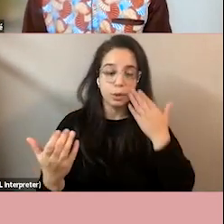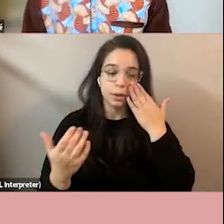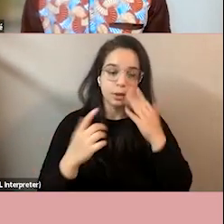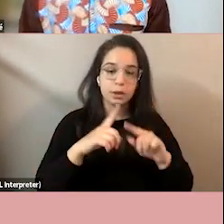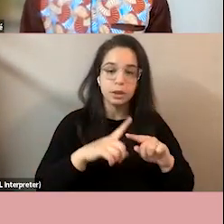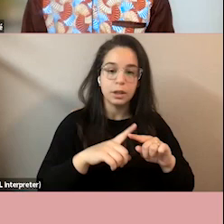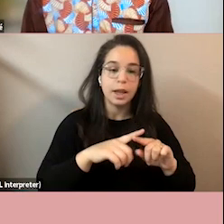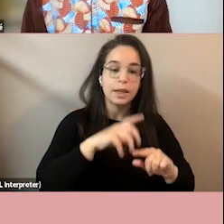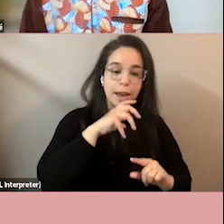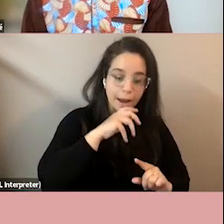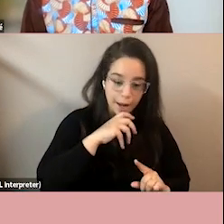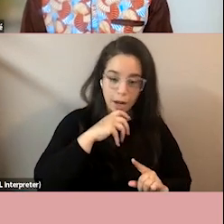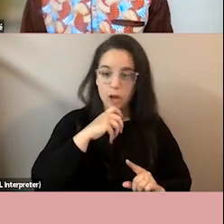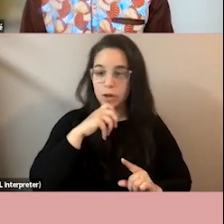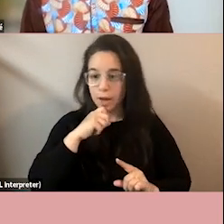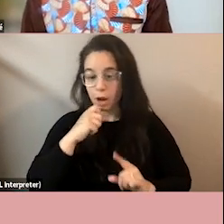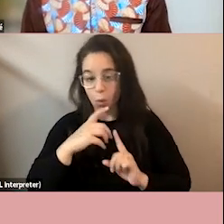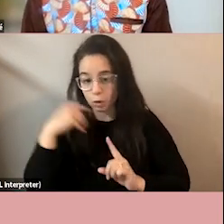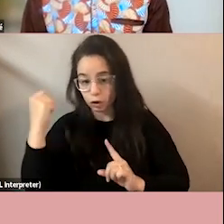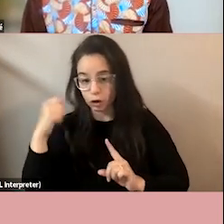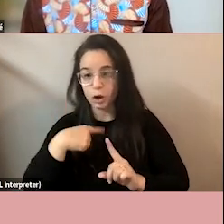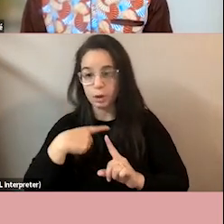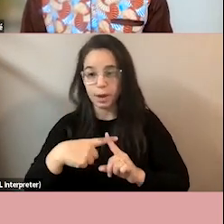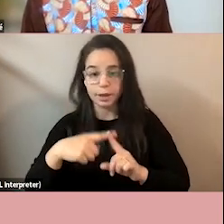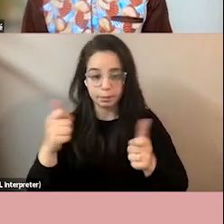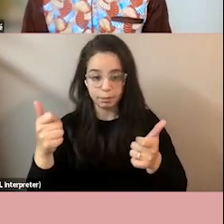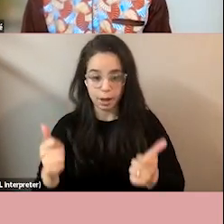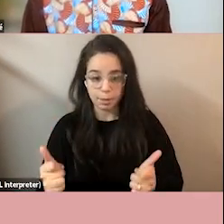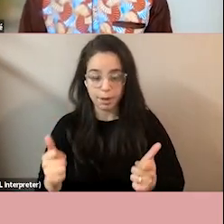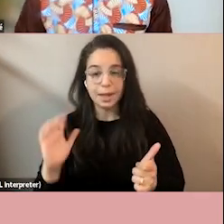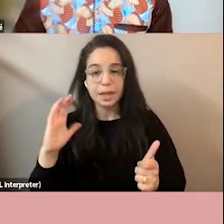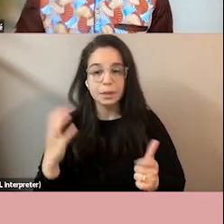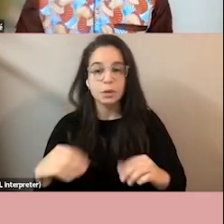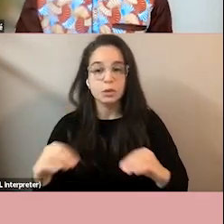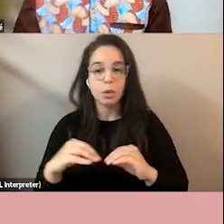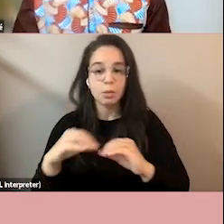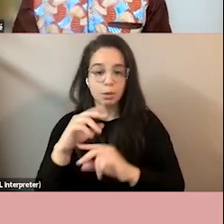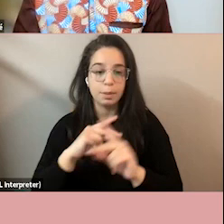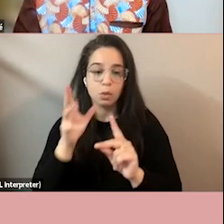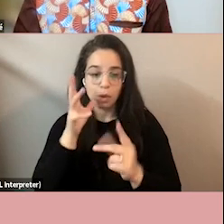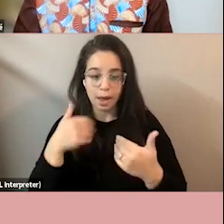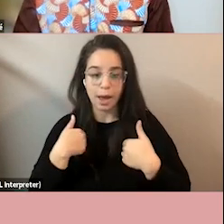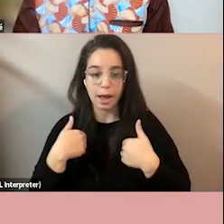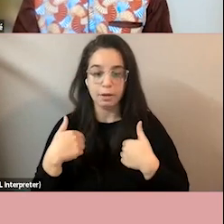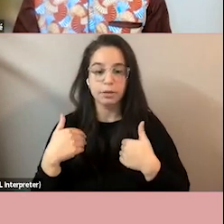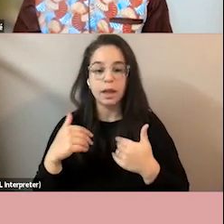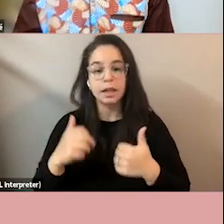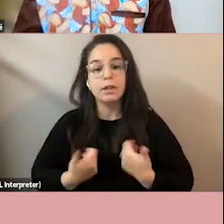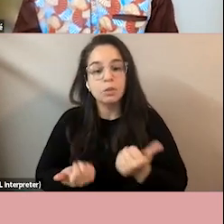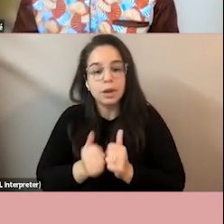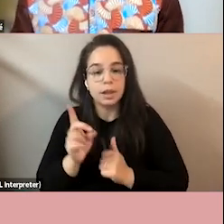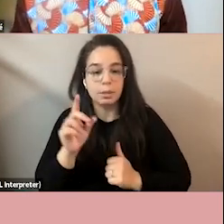become more common um it's it's likely as well that more and more people will be living with disability as the years continue